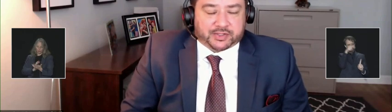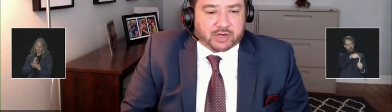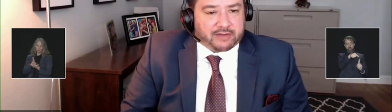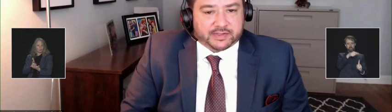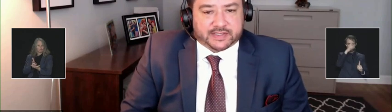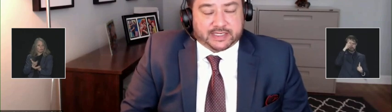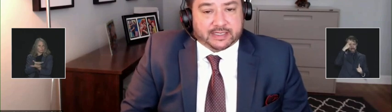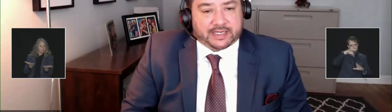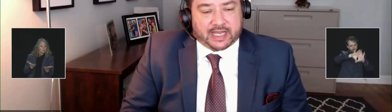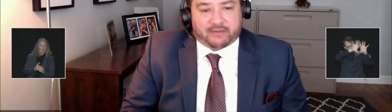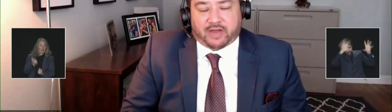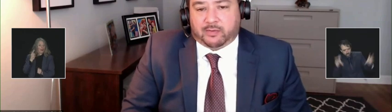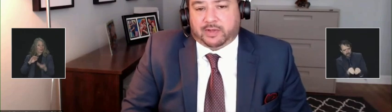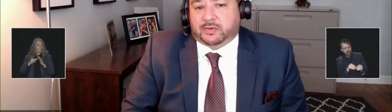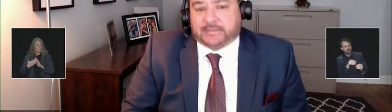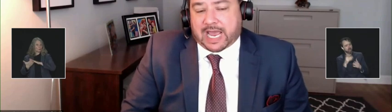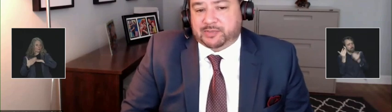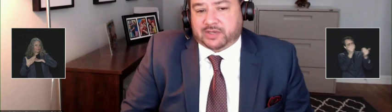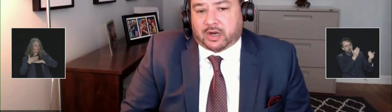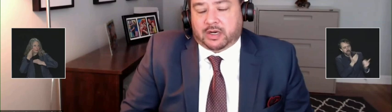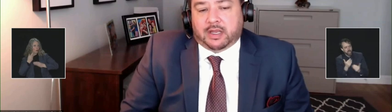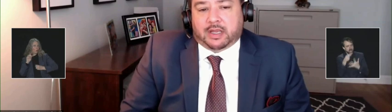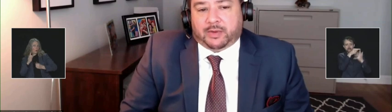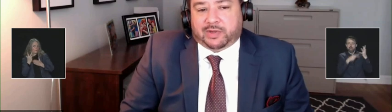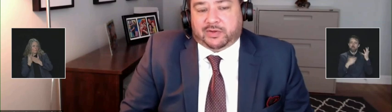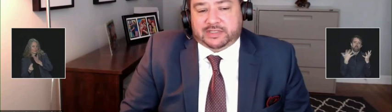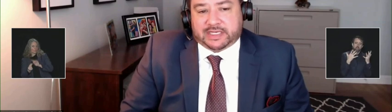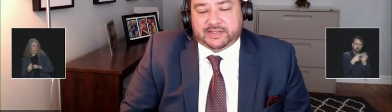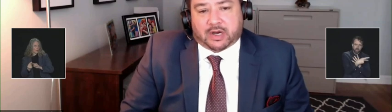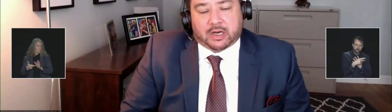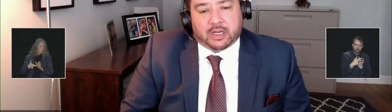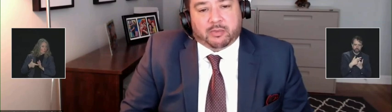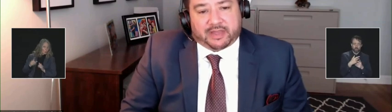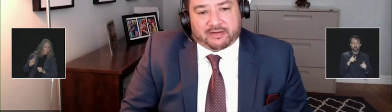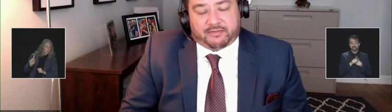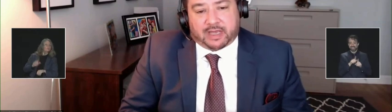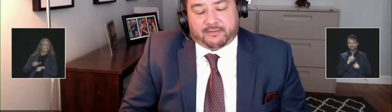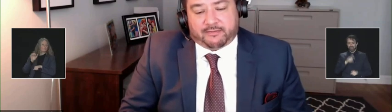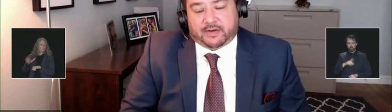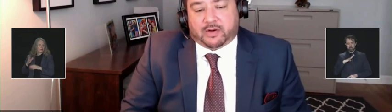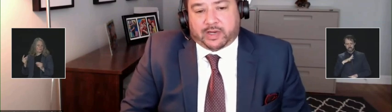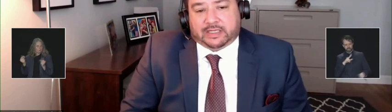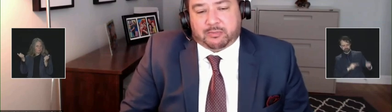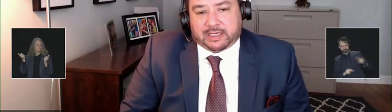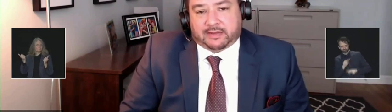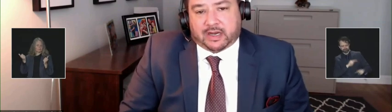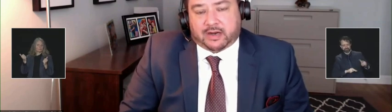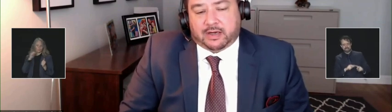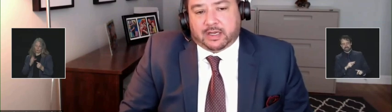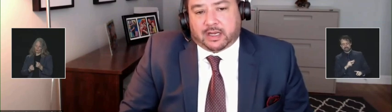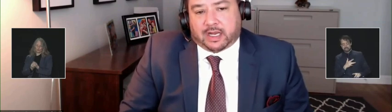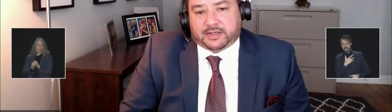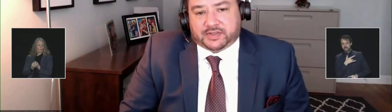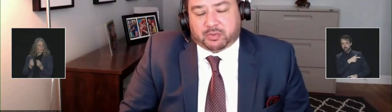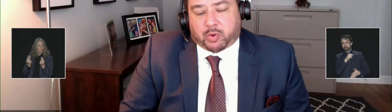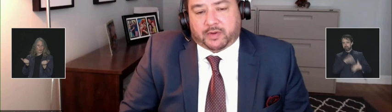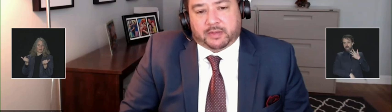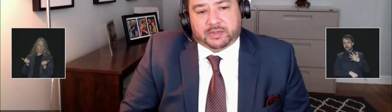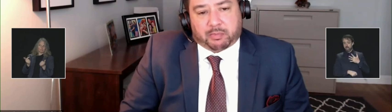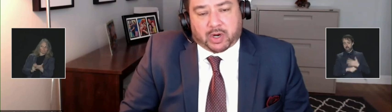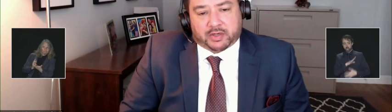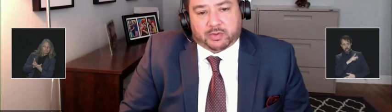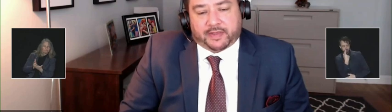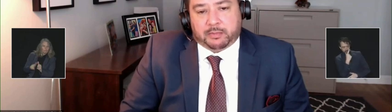driver's seat and identifying what those gaps are and what those needs are, but then very quickly being there to support them, to